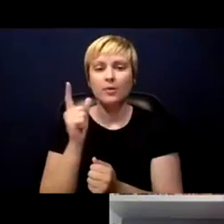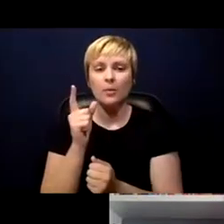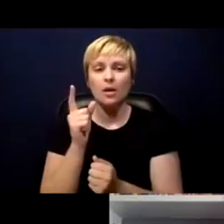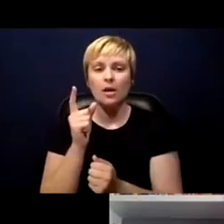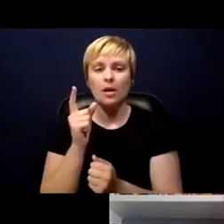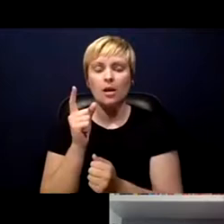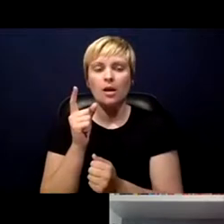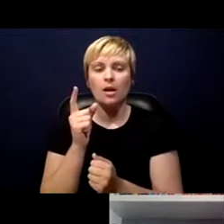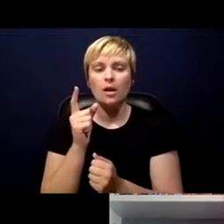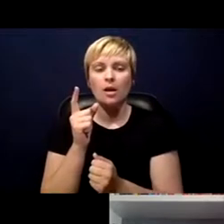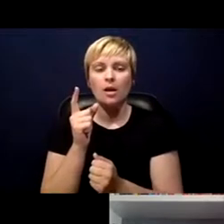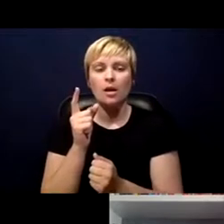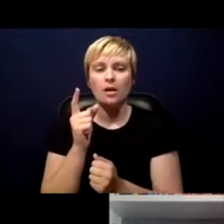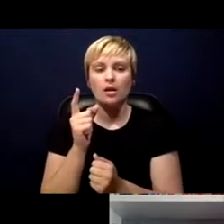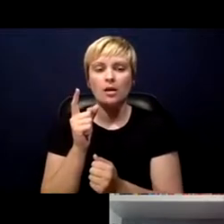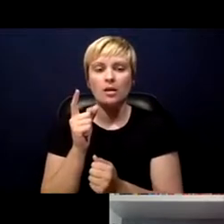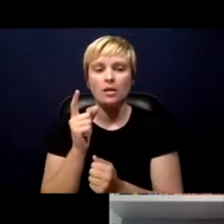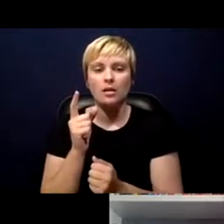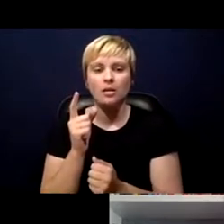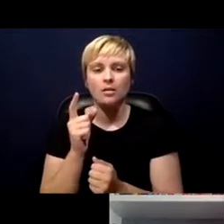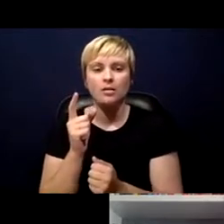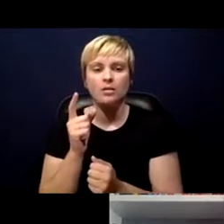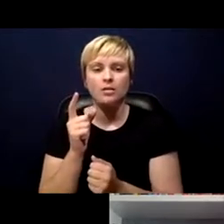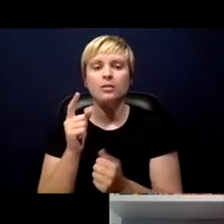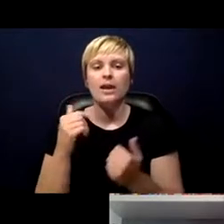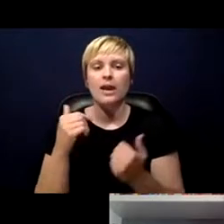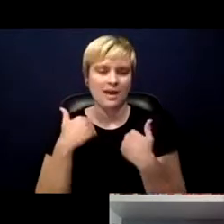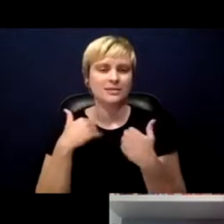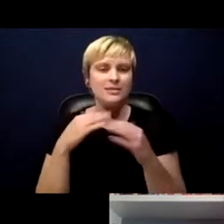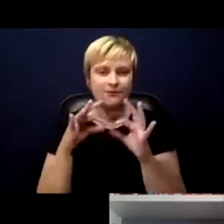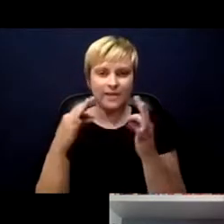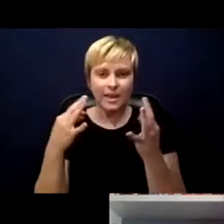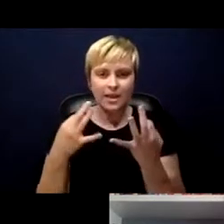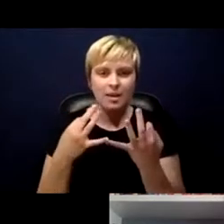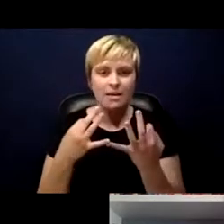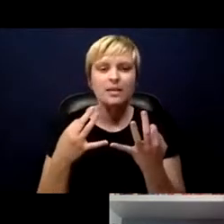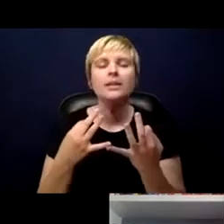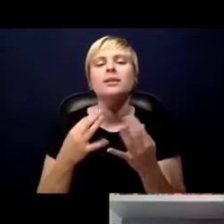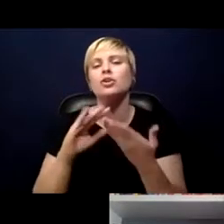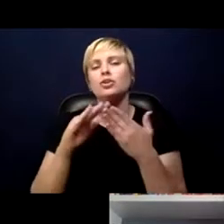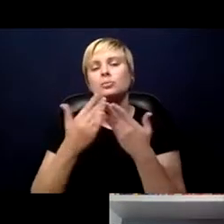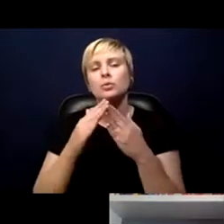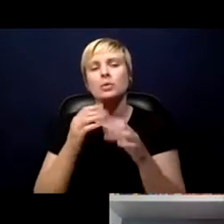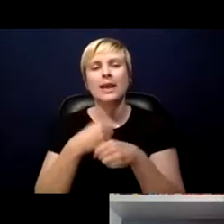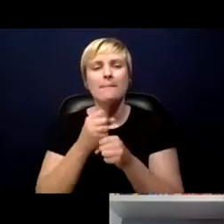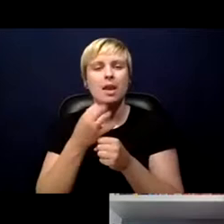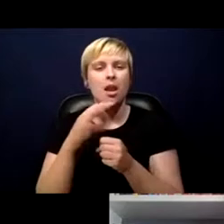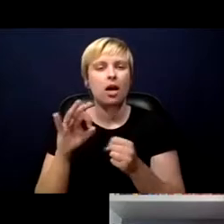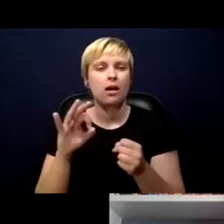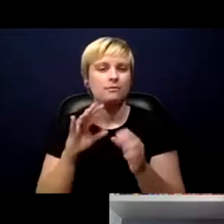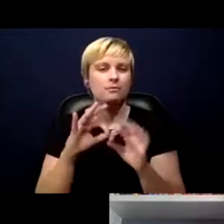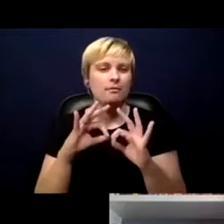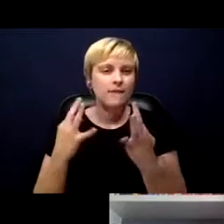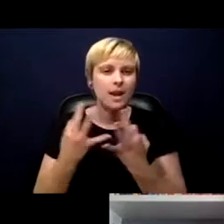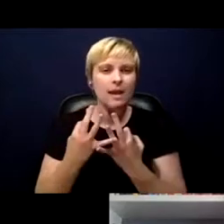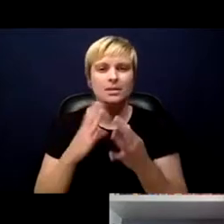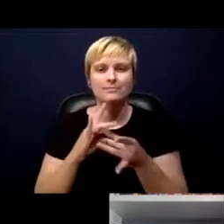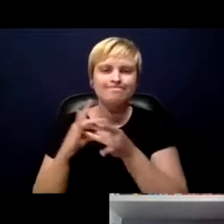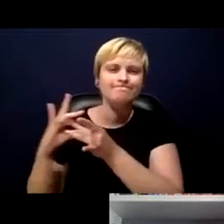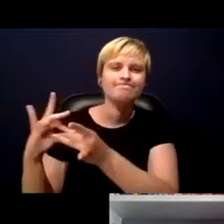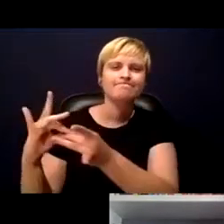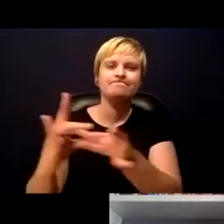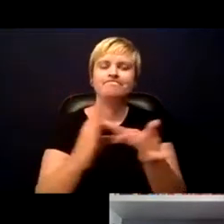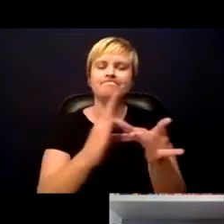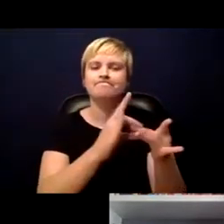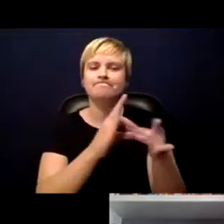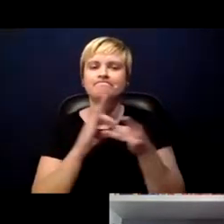within the community and have a family. Community is made of family. Community is made of cohesiveness. And so having